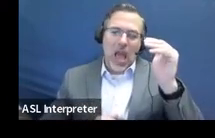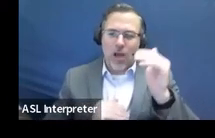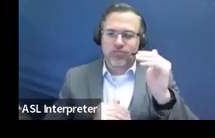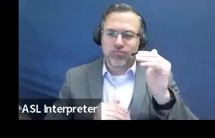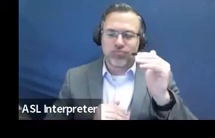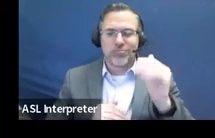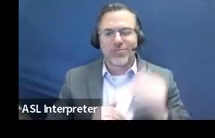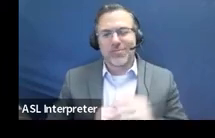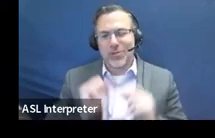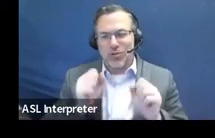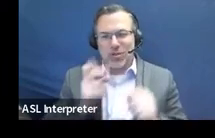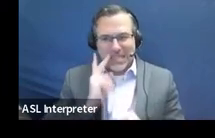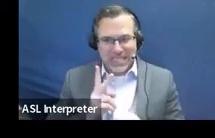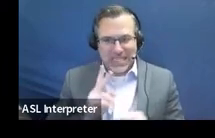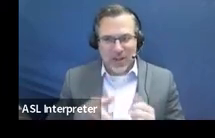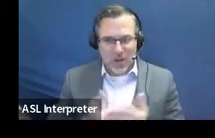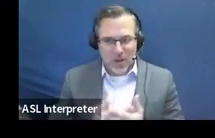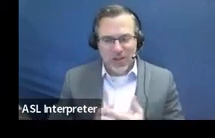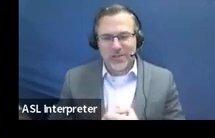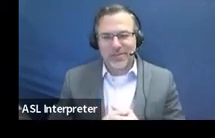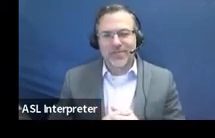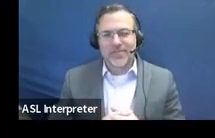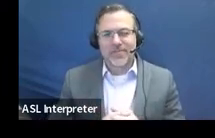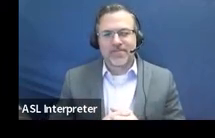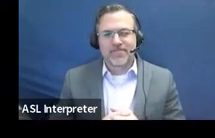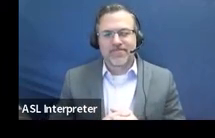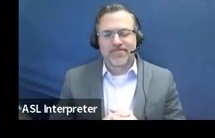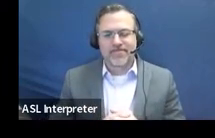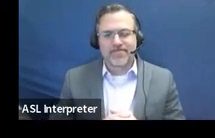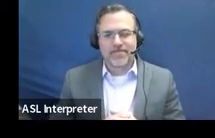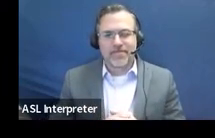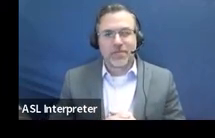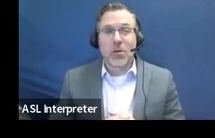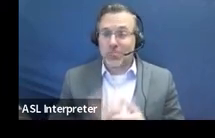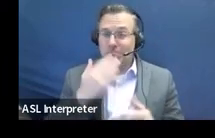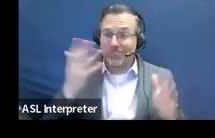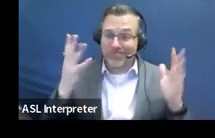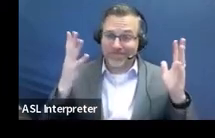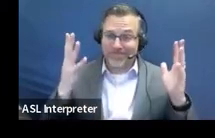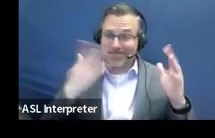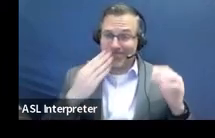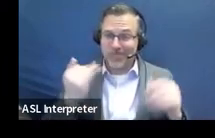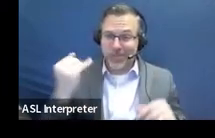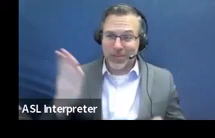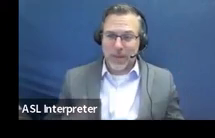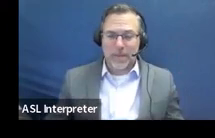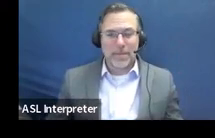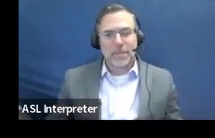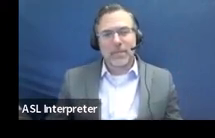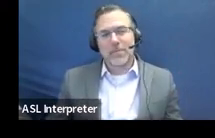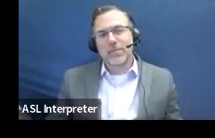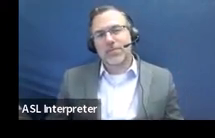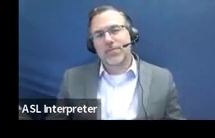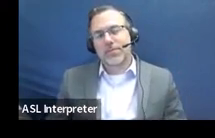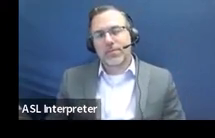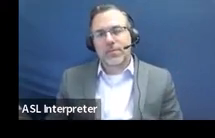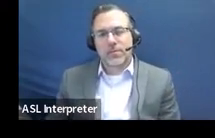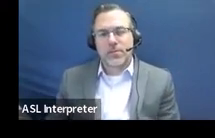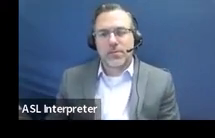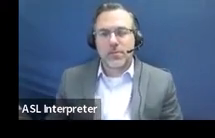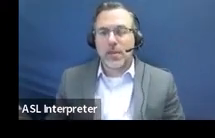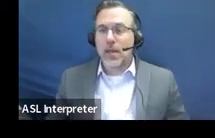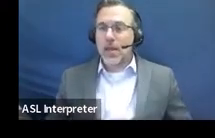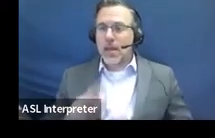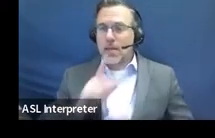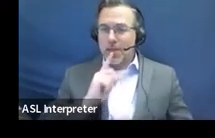Um, so you got both of those. So very good. Excellent. So here you want to make sure you're checking one of